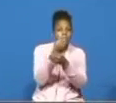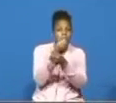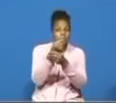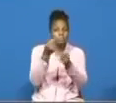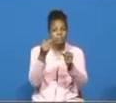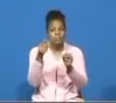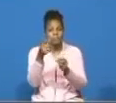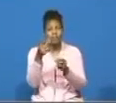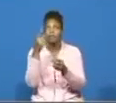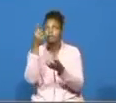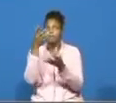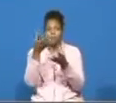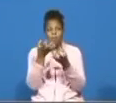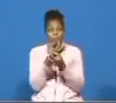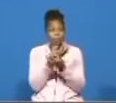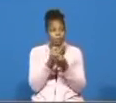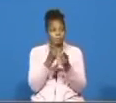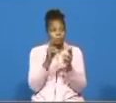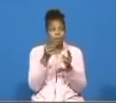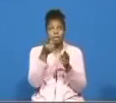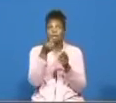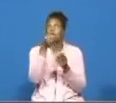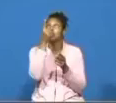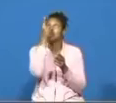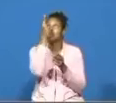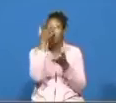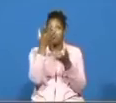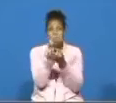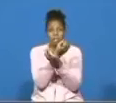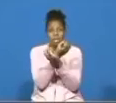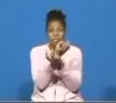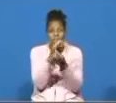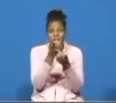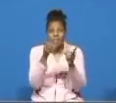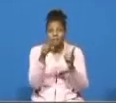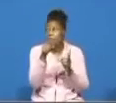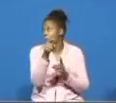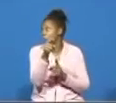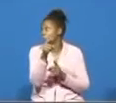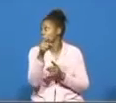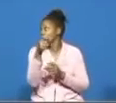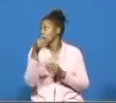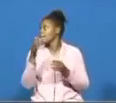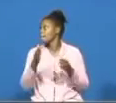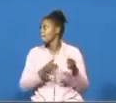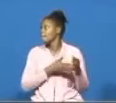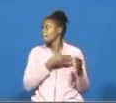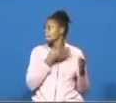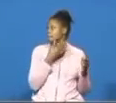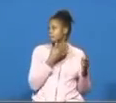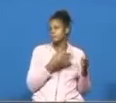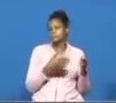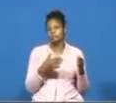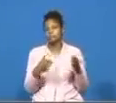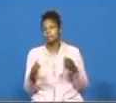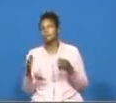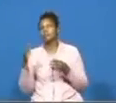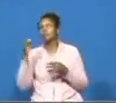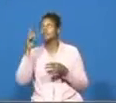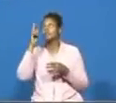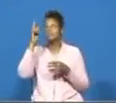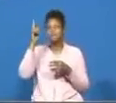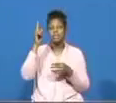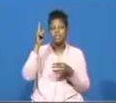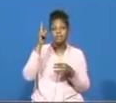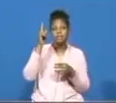waste somebody he wants to deliver you bless his name as he reaches down to you